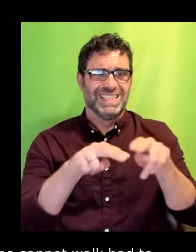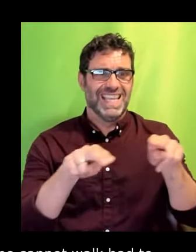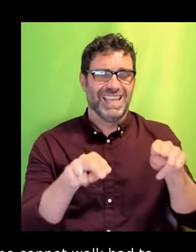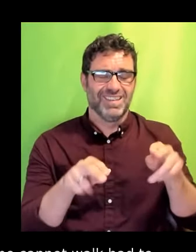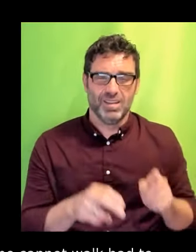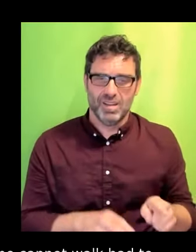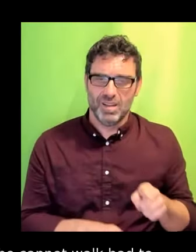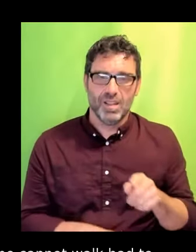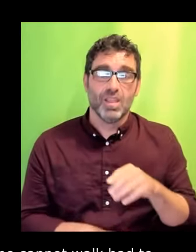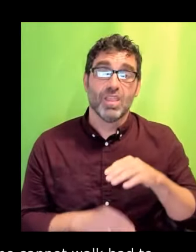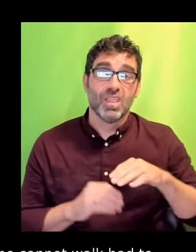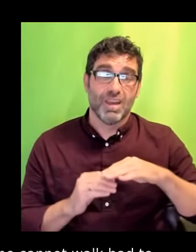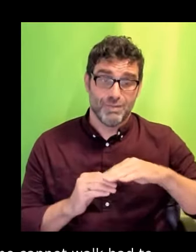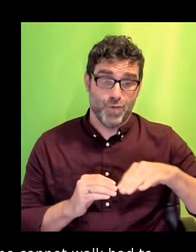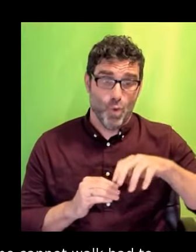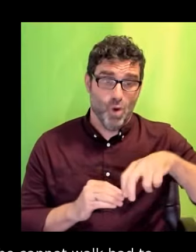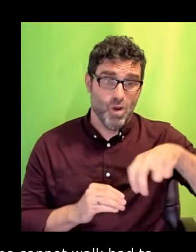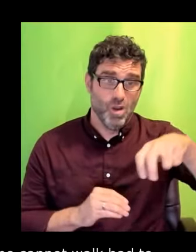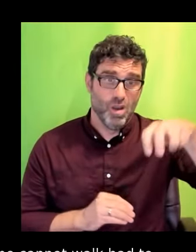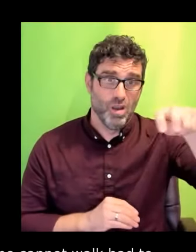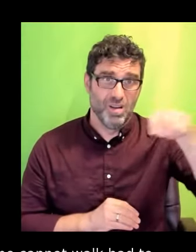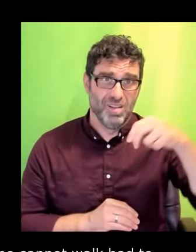dozens of muddy crew boots.